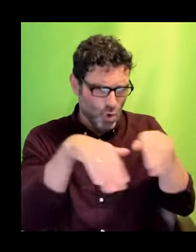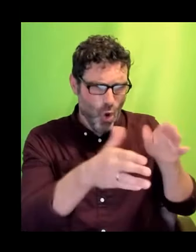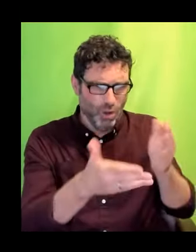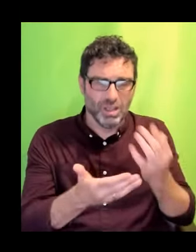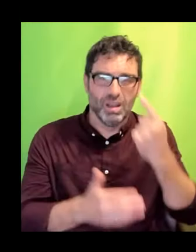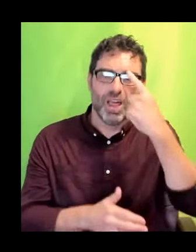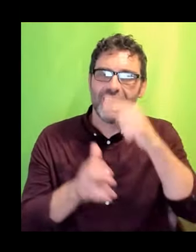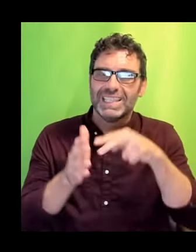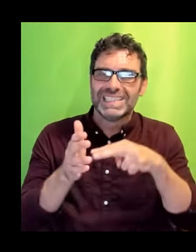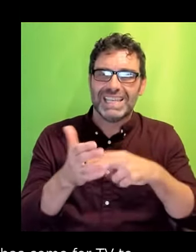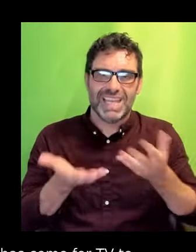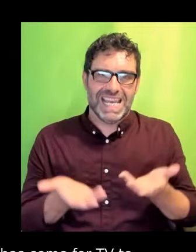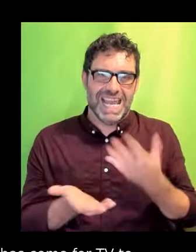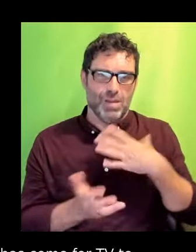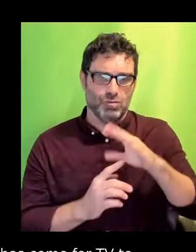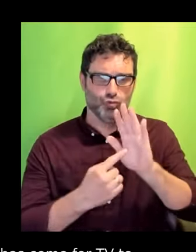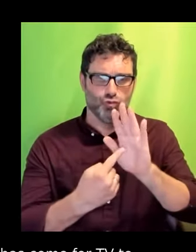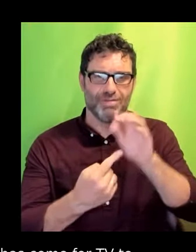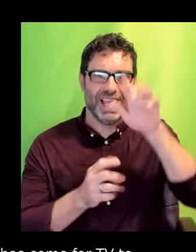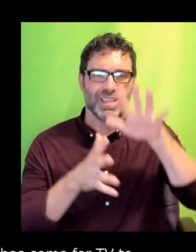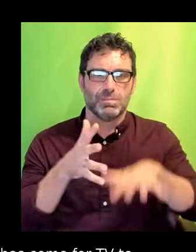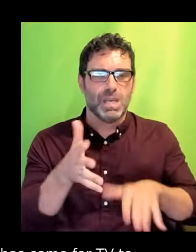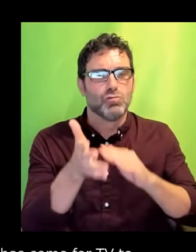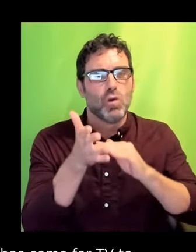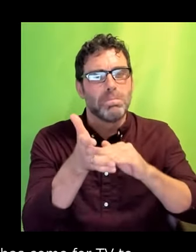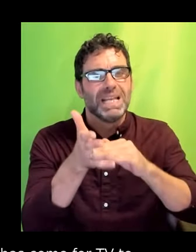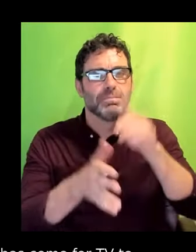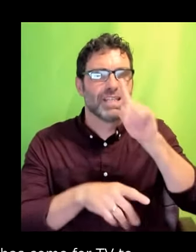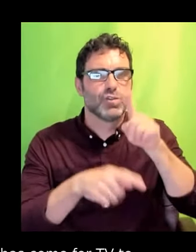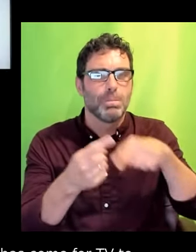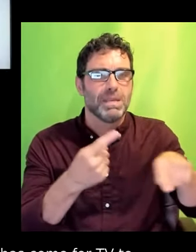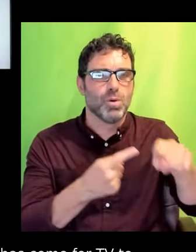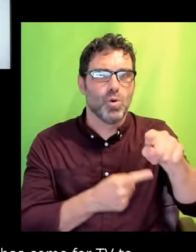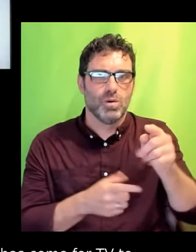millions and to protect to some degree those millions through empathy.